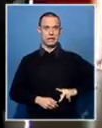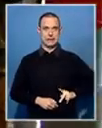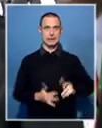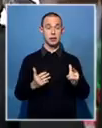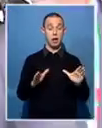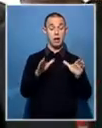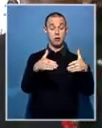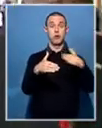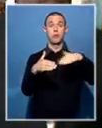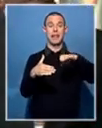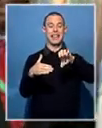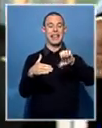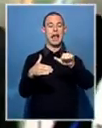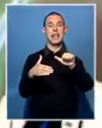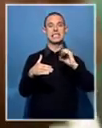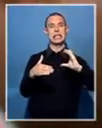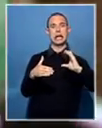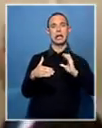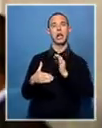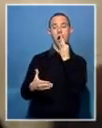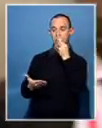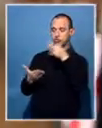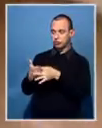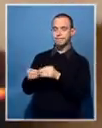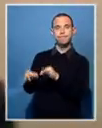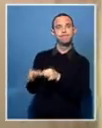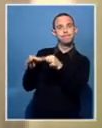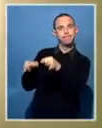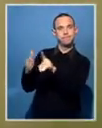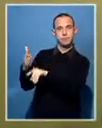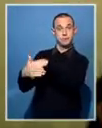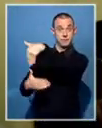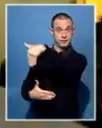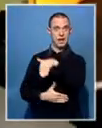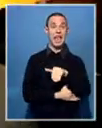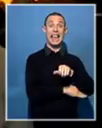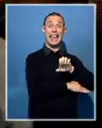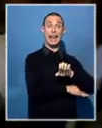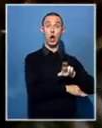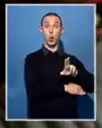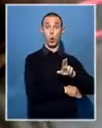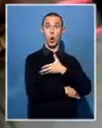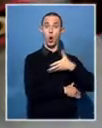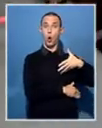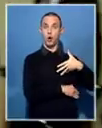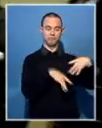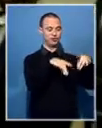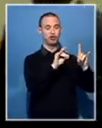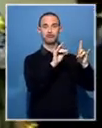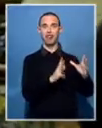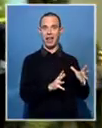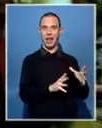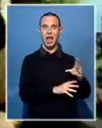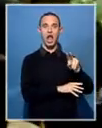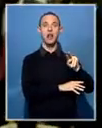for a postponement of the upcoming elections. AU Commission Chair Dr Nkosazan Atlamini Zuma says elections cannot be held in a